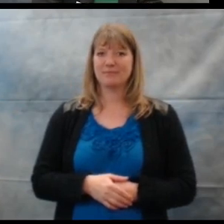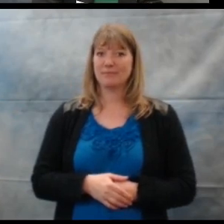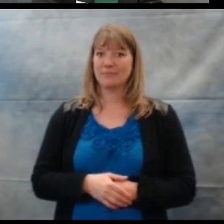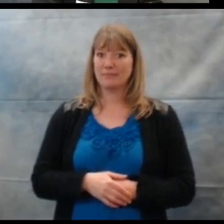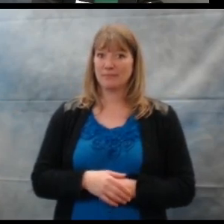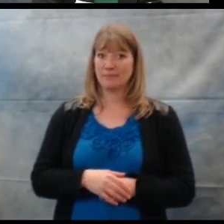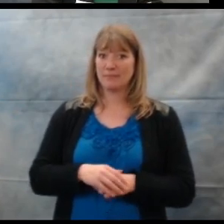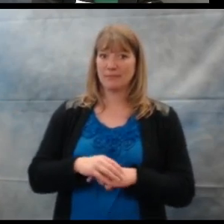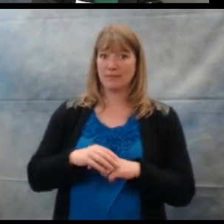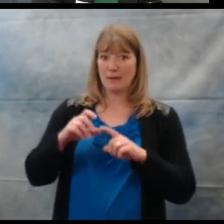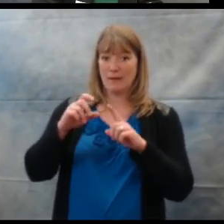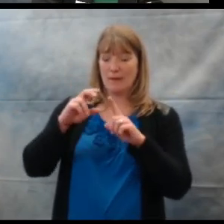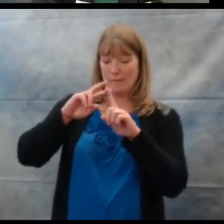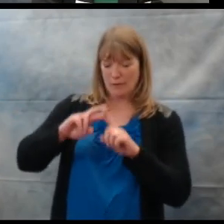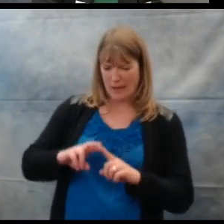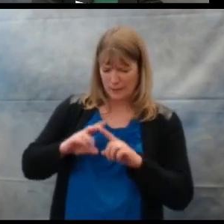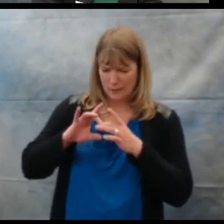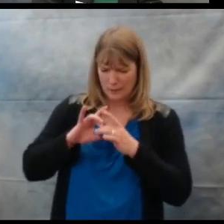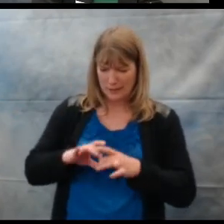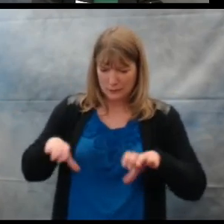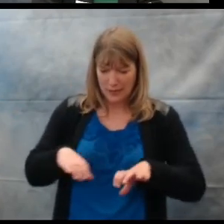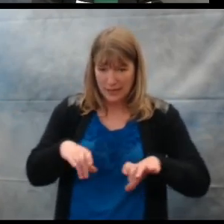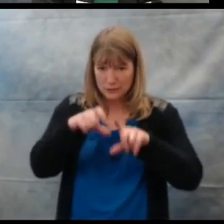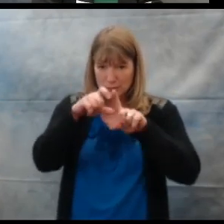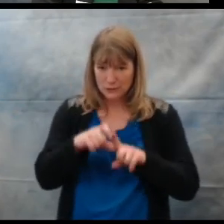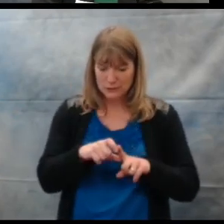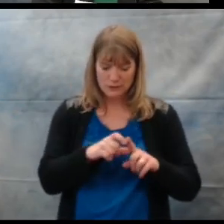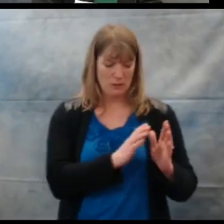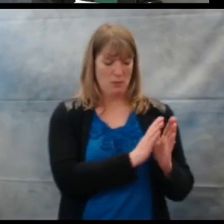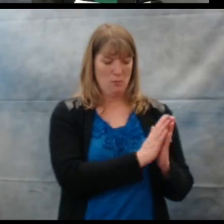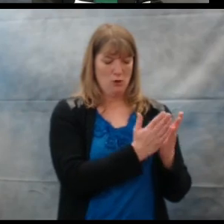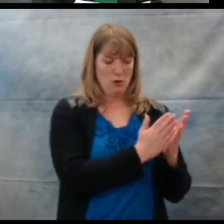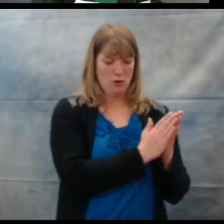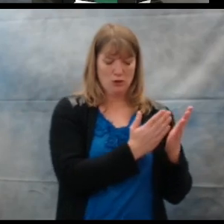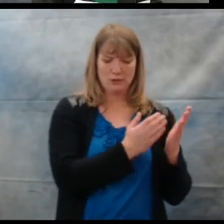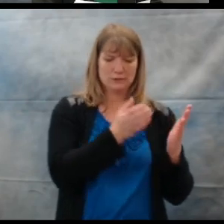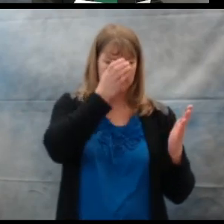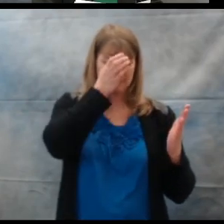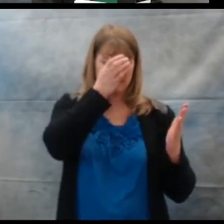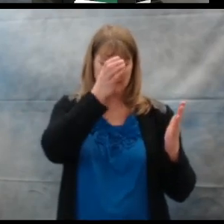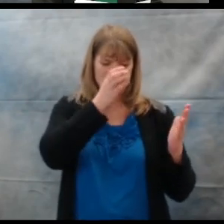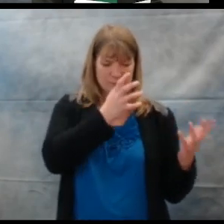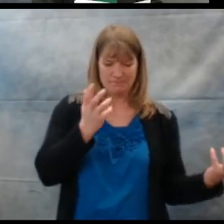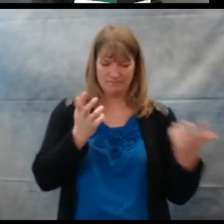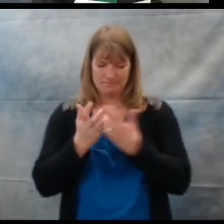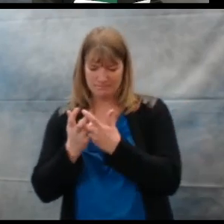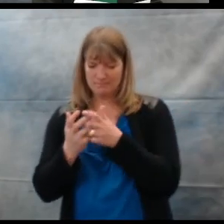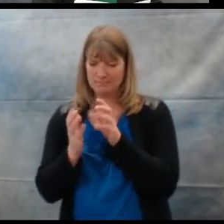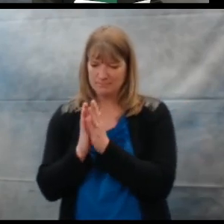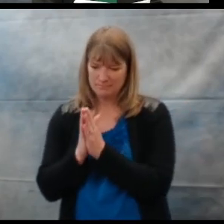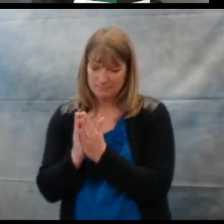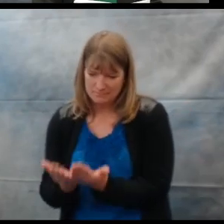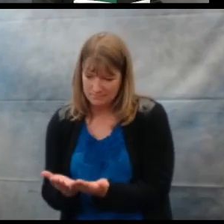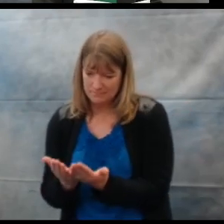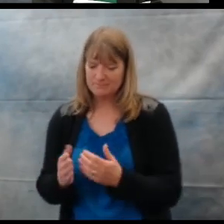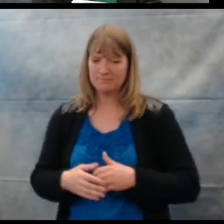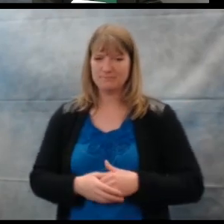If you're building vocabulary around action words, choose a book that reflects those concepts.